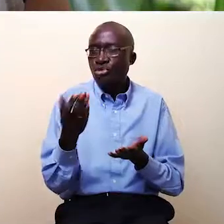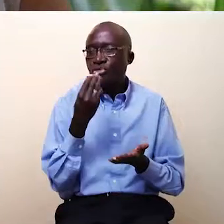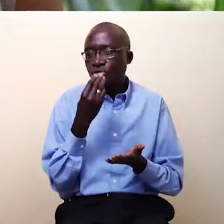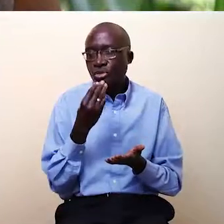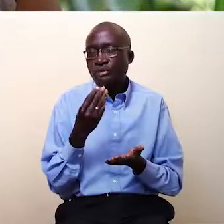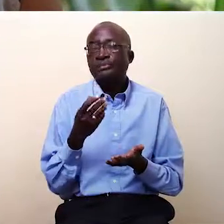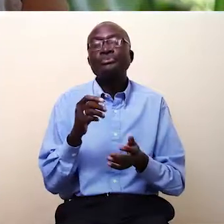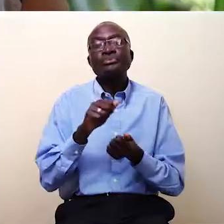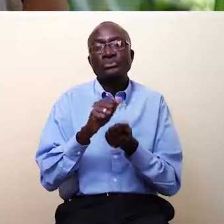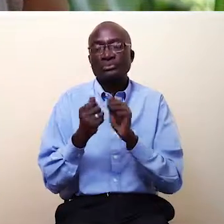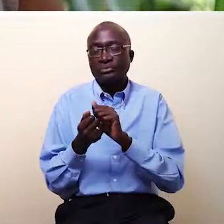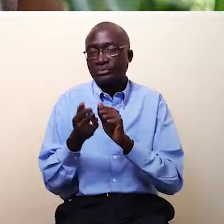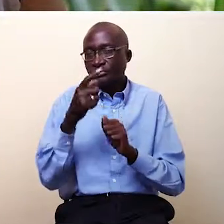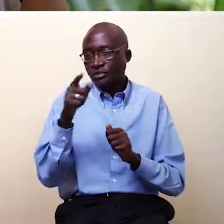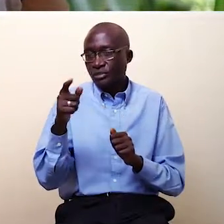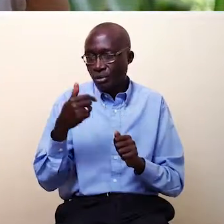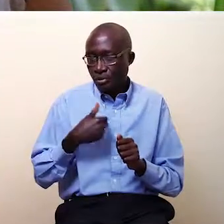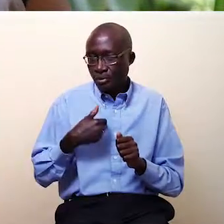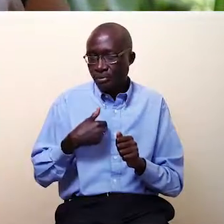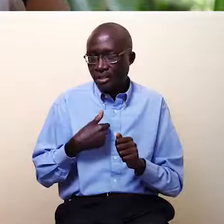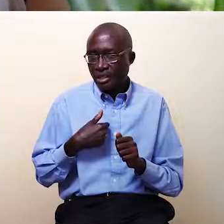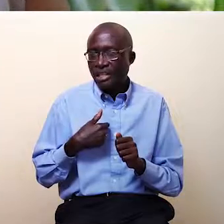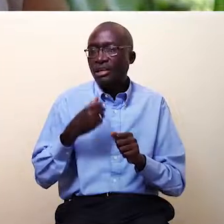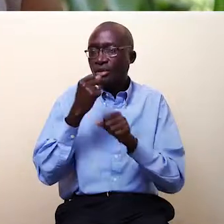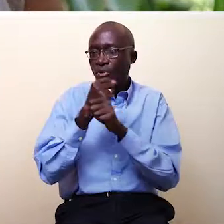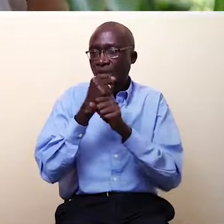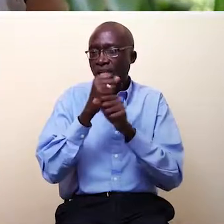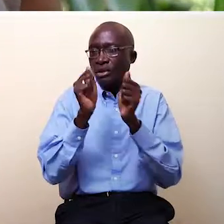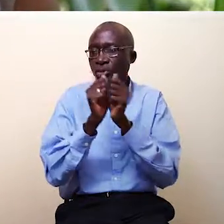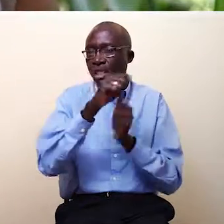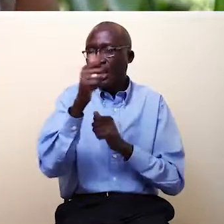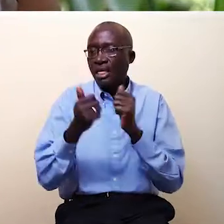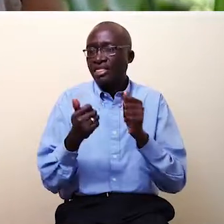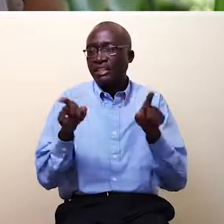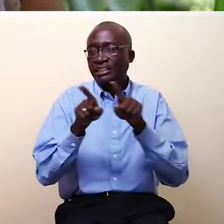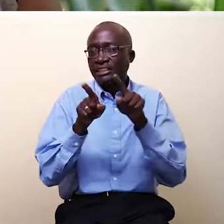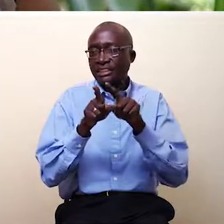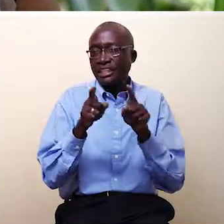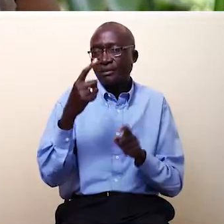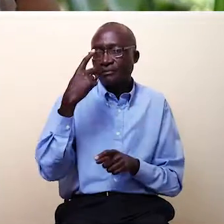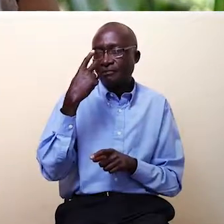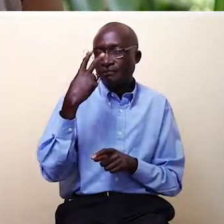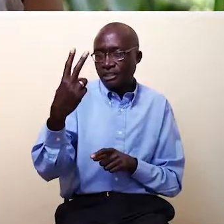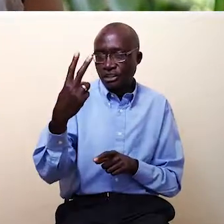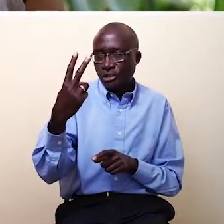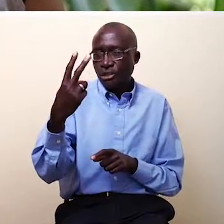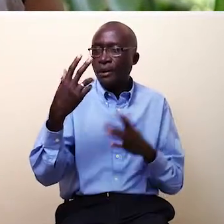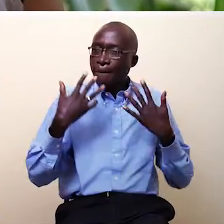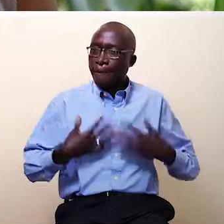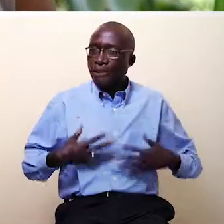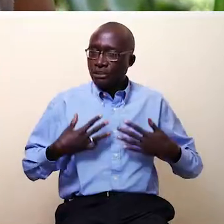It's changing an individual at a time for me, that's what I think, and working with other like-minded people who